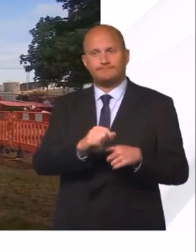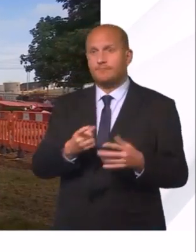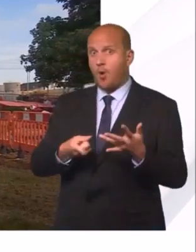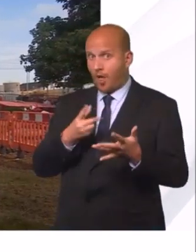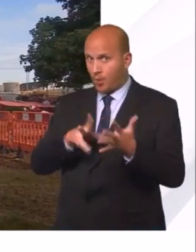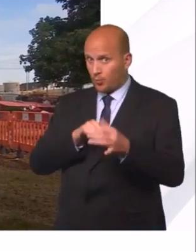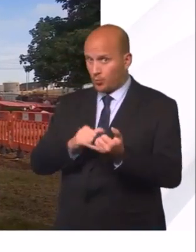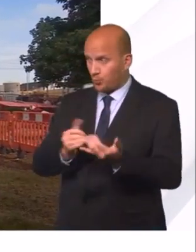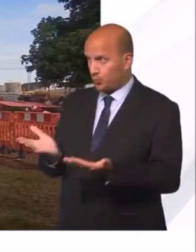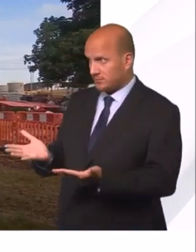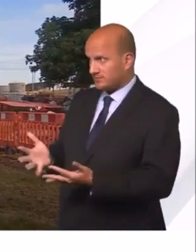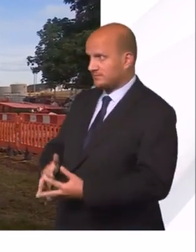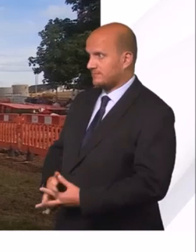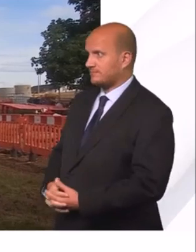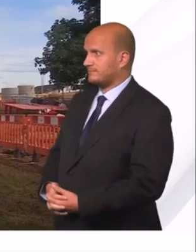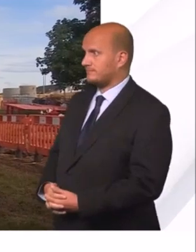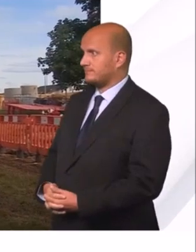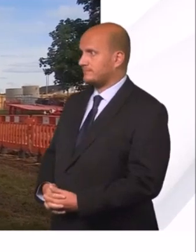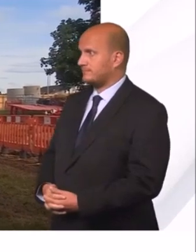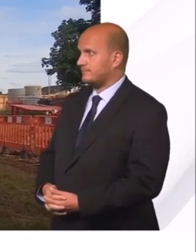two, one.